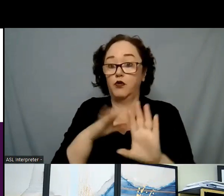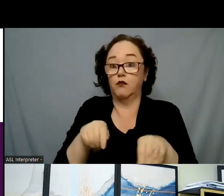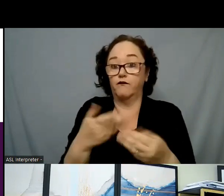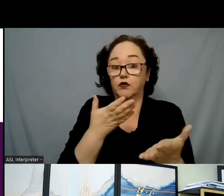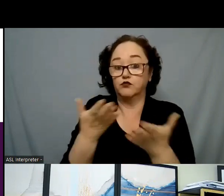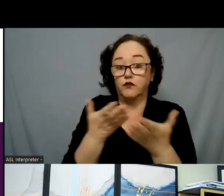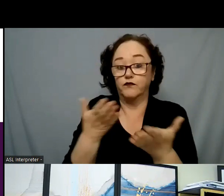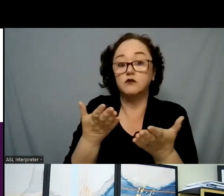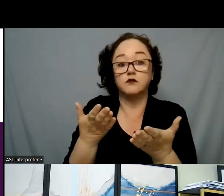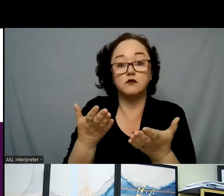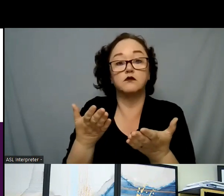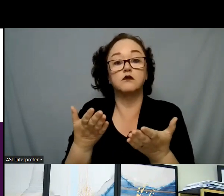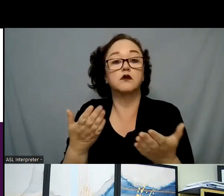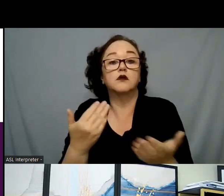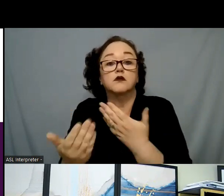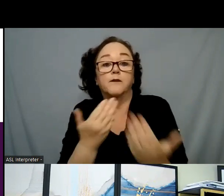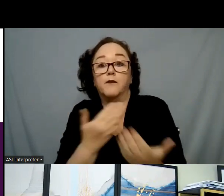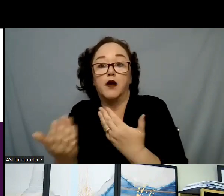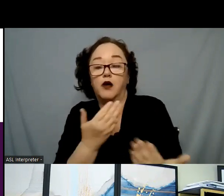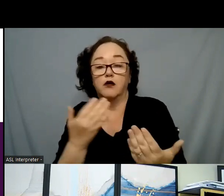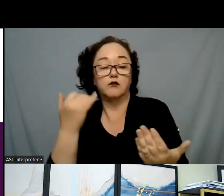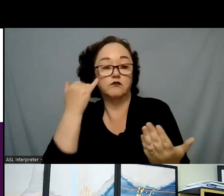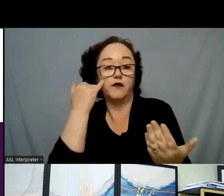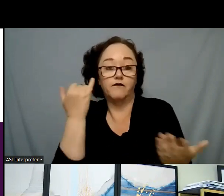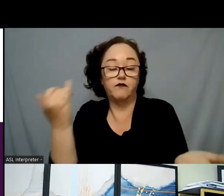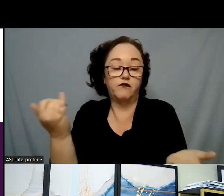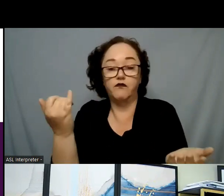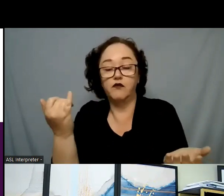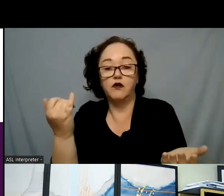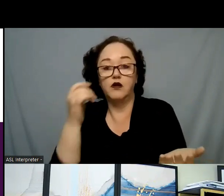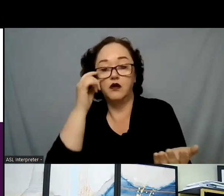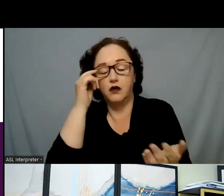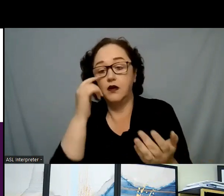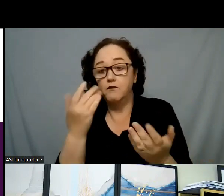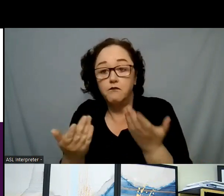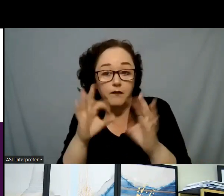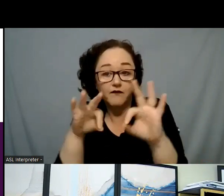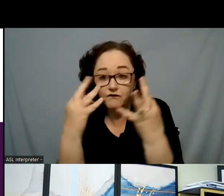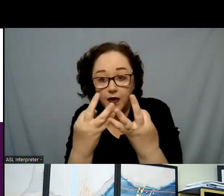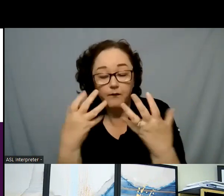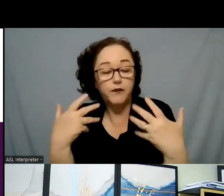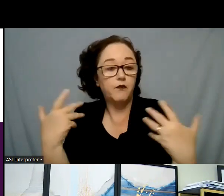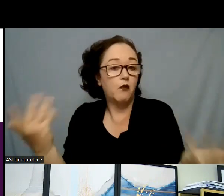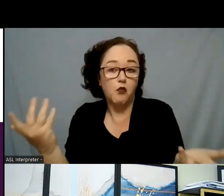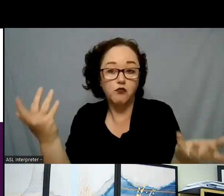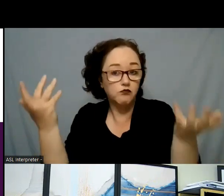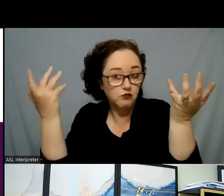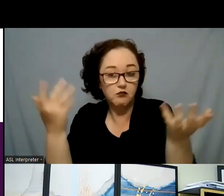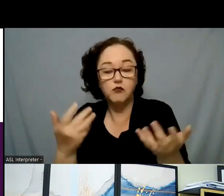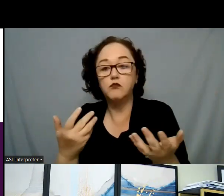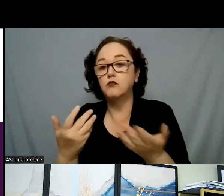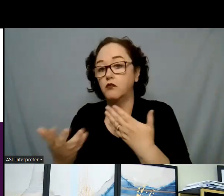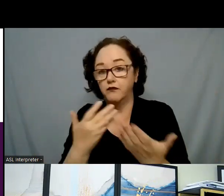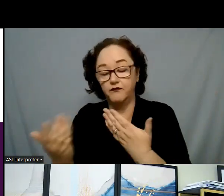lay or professional, or if it's familial, if it's a member of your family, when we take the time